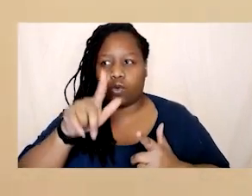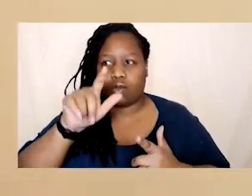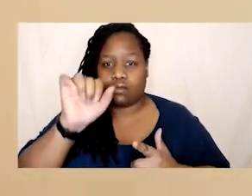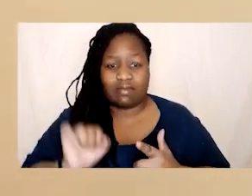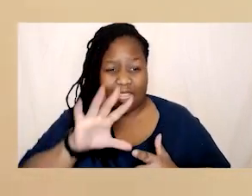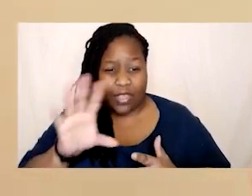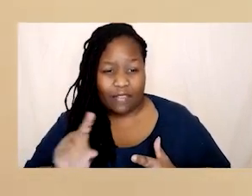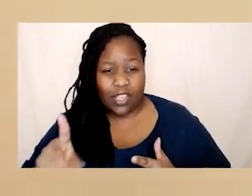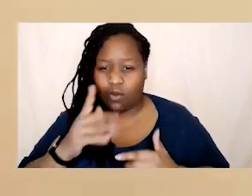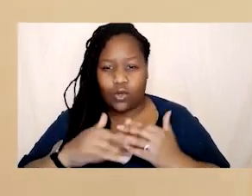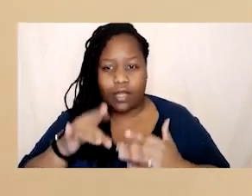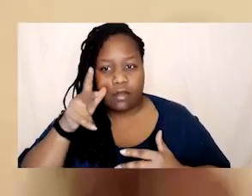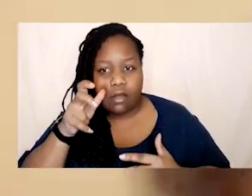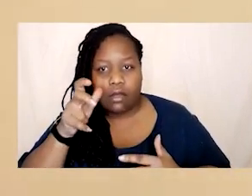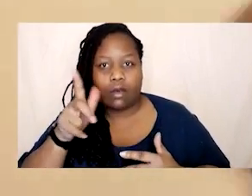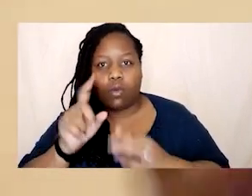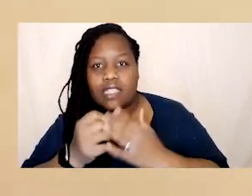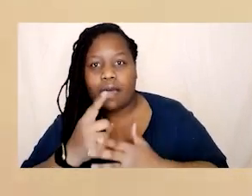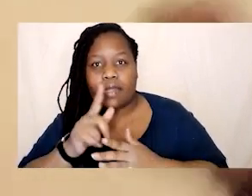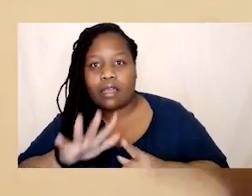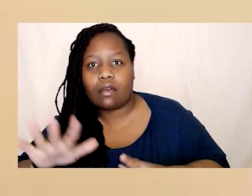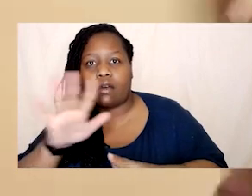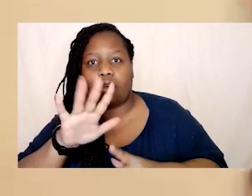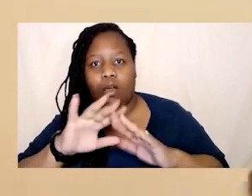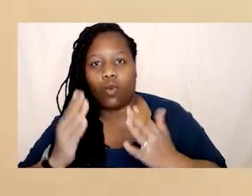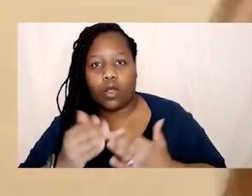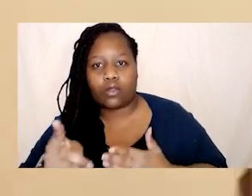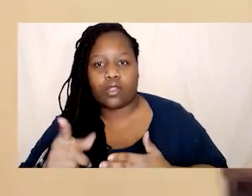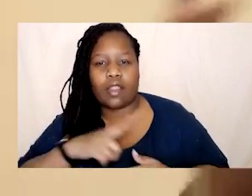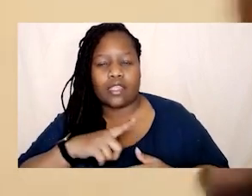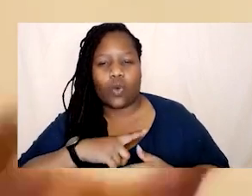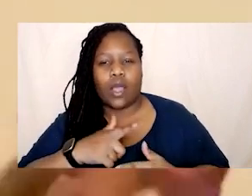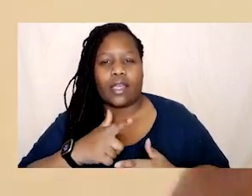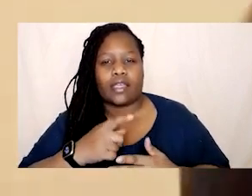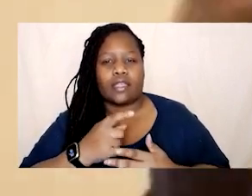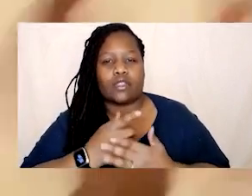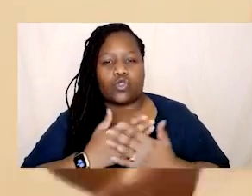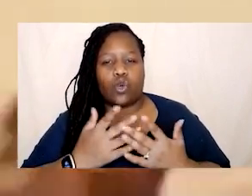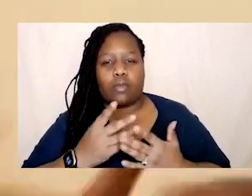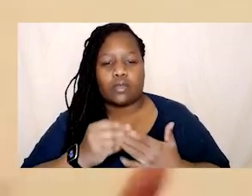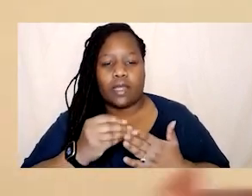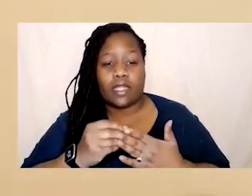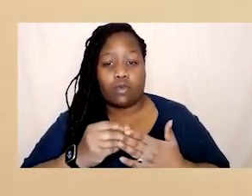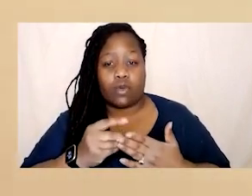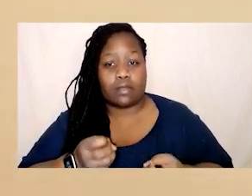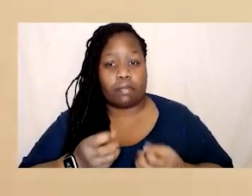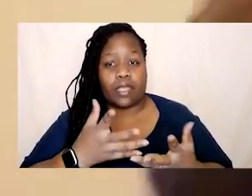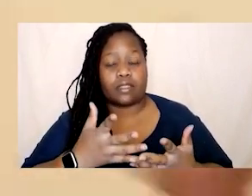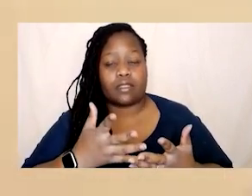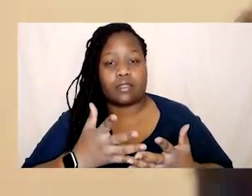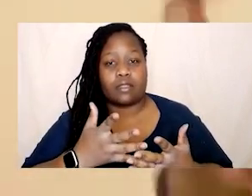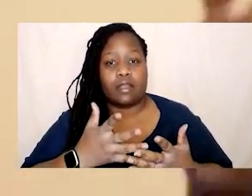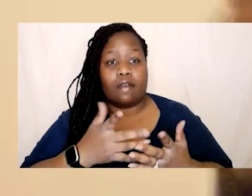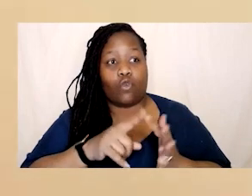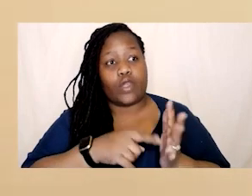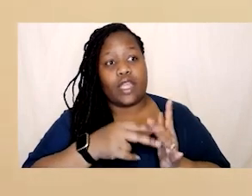like there's a reason why I think certain money was used to bankroll Elon Musk getting the platforms. think that's really important to know but